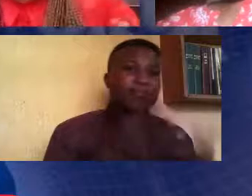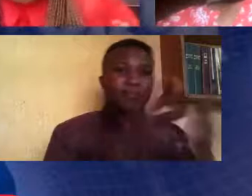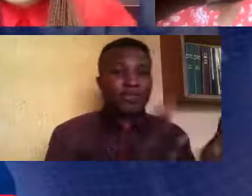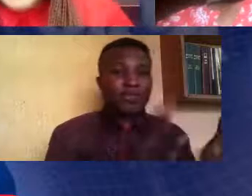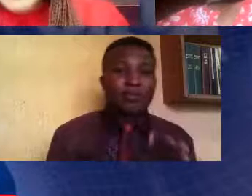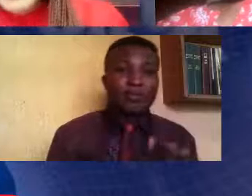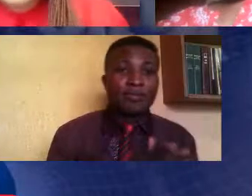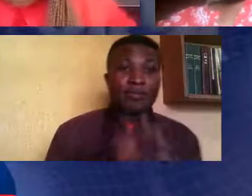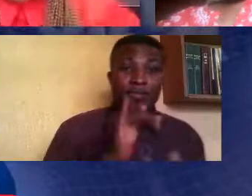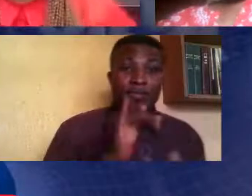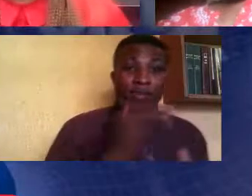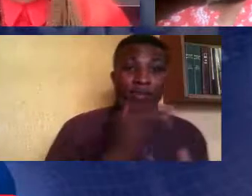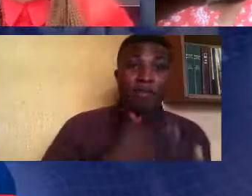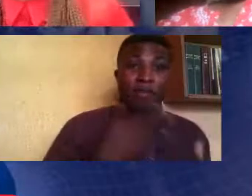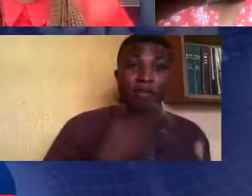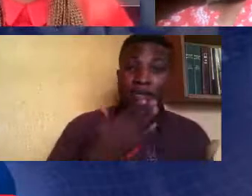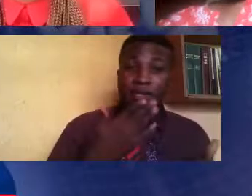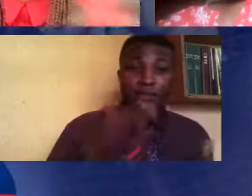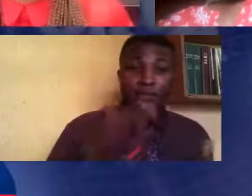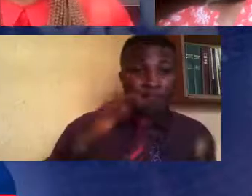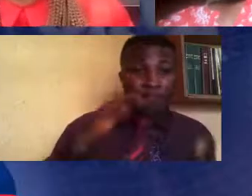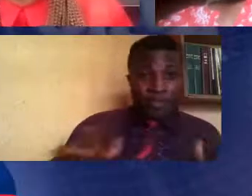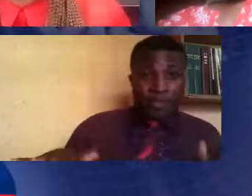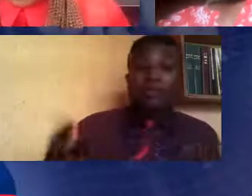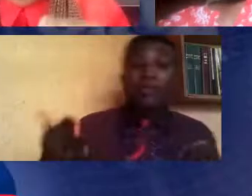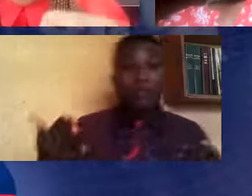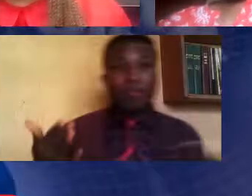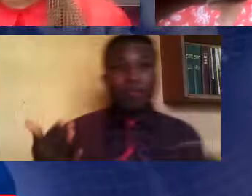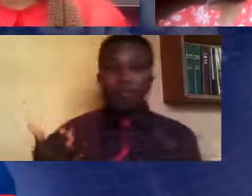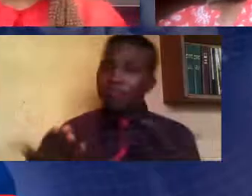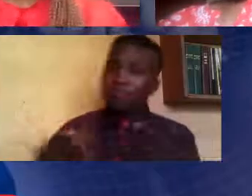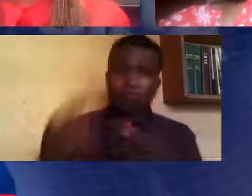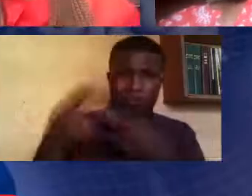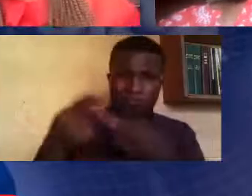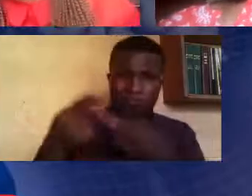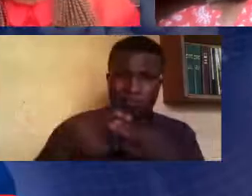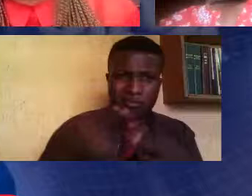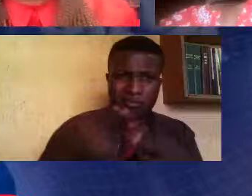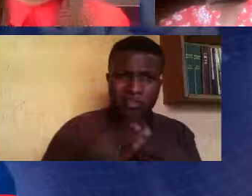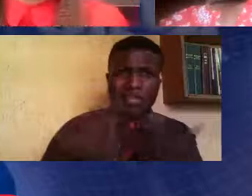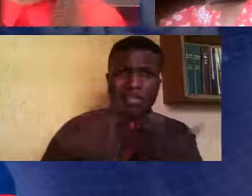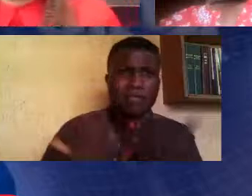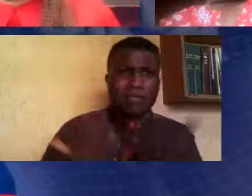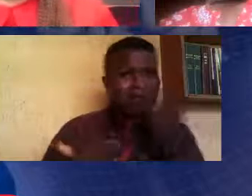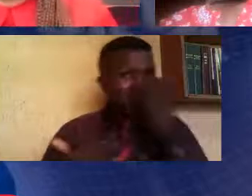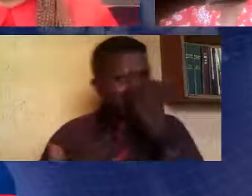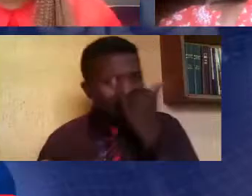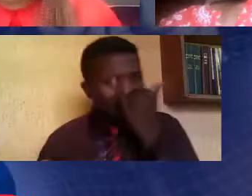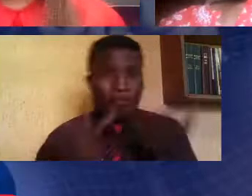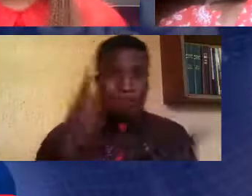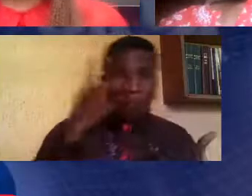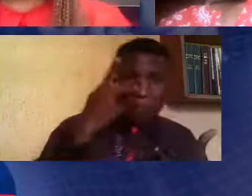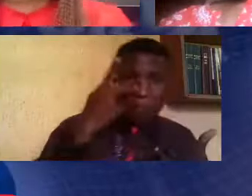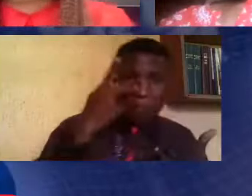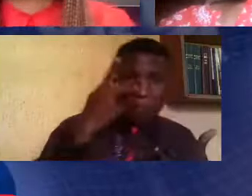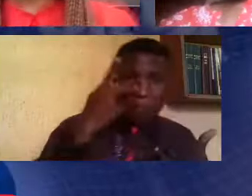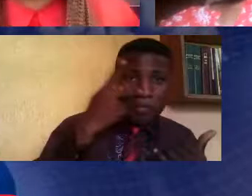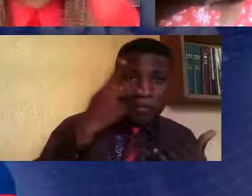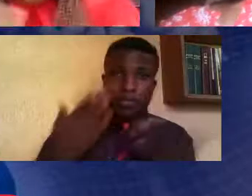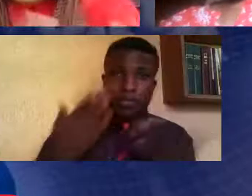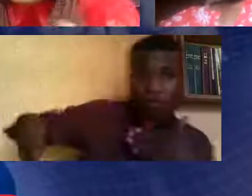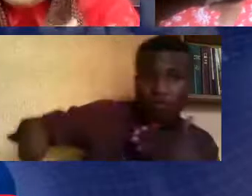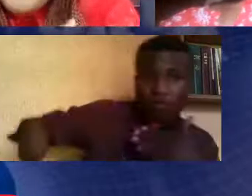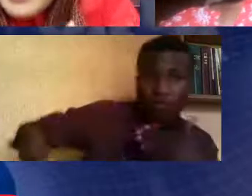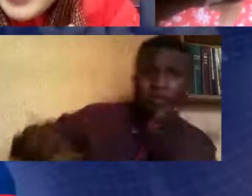vagina. I tell them, don't joke about, look at your bum bum when I'm about to have a shower. I said, we don't joke about